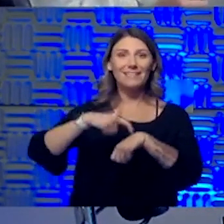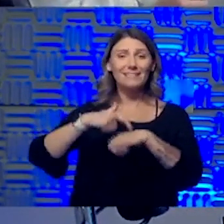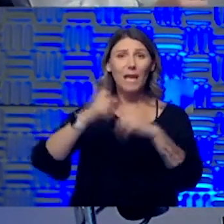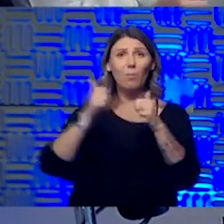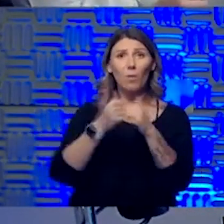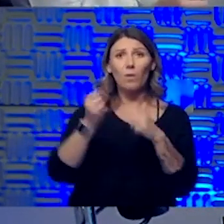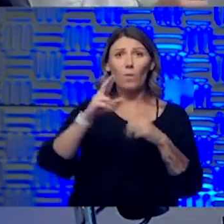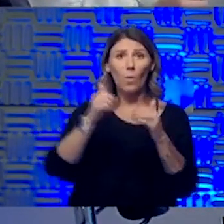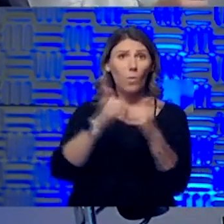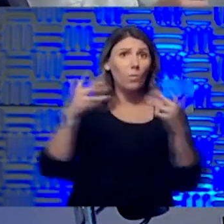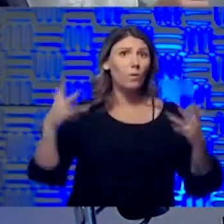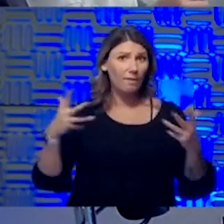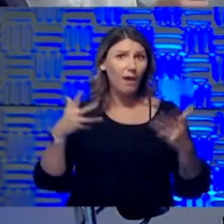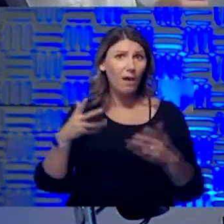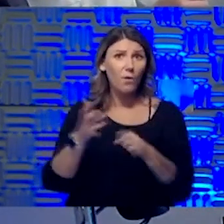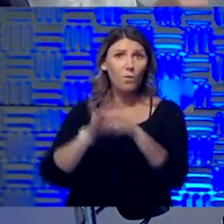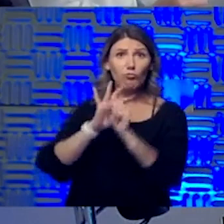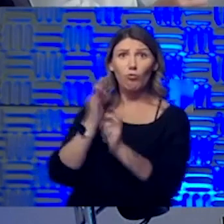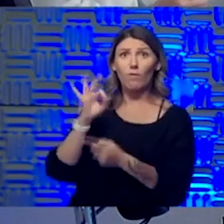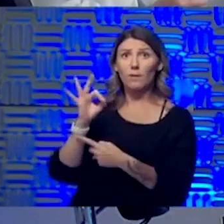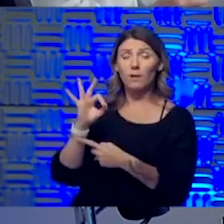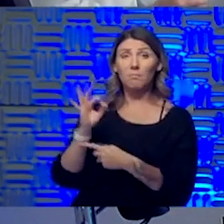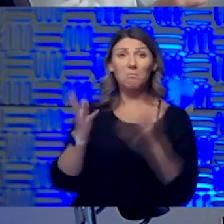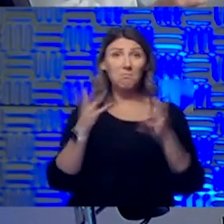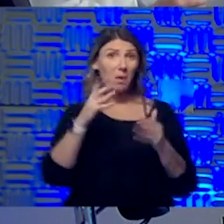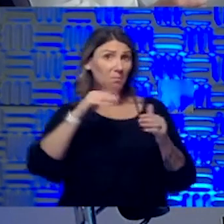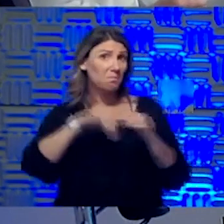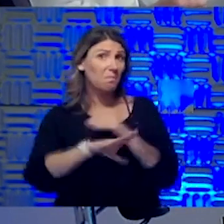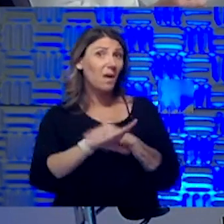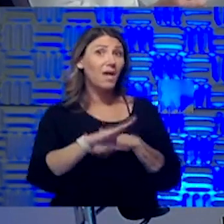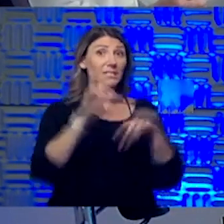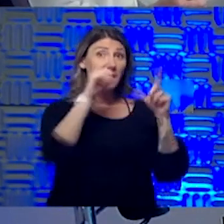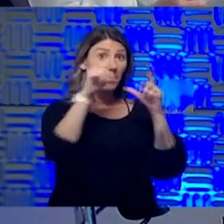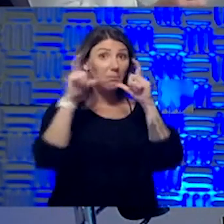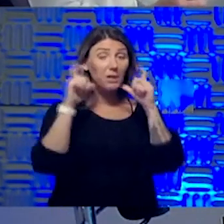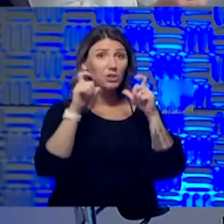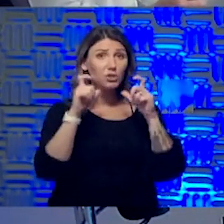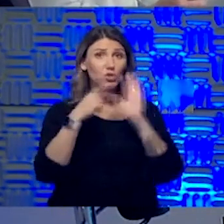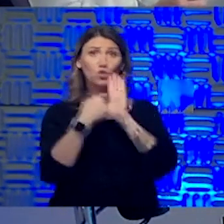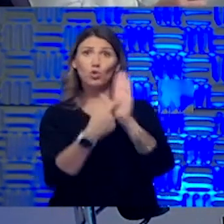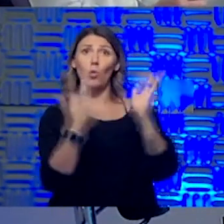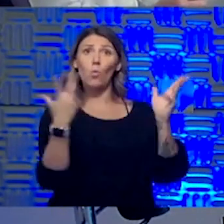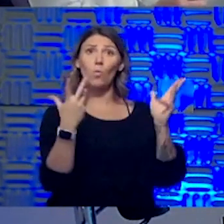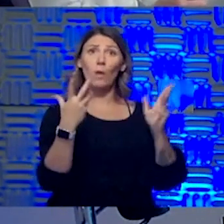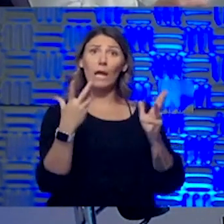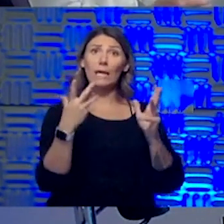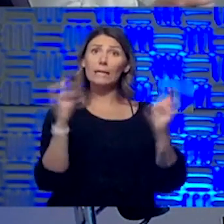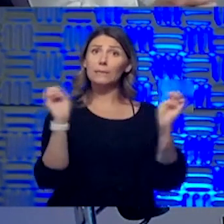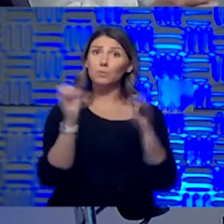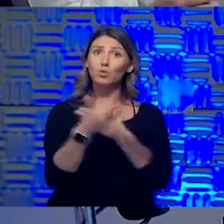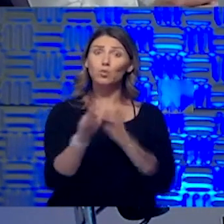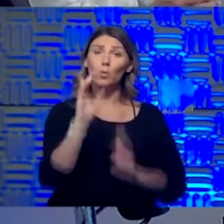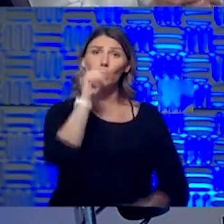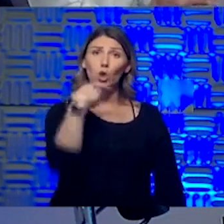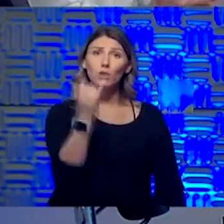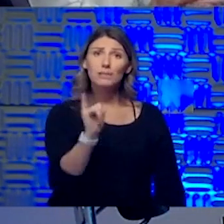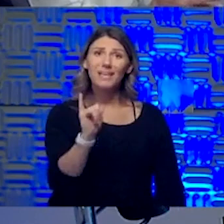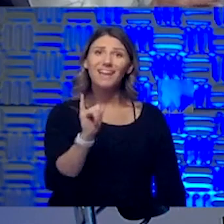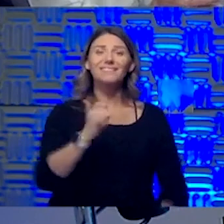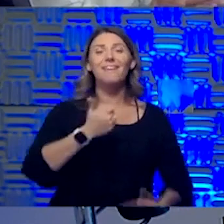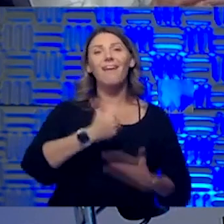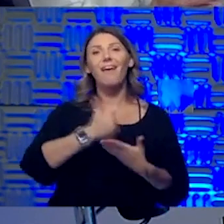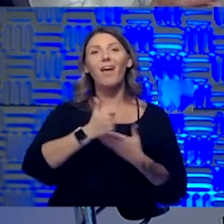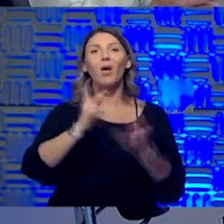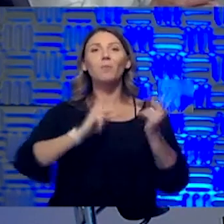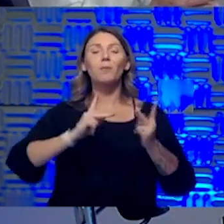Maybe we should come down and take some pictures so we can show people what it looks like. Sure, sure. We'll say something like that. Yeah,